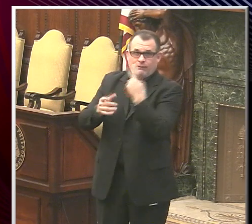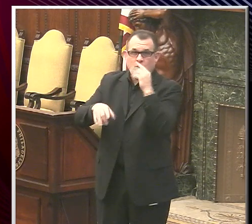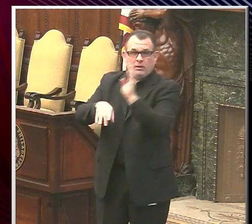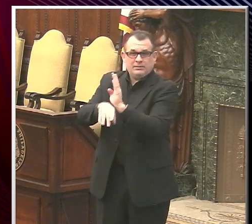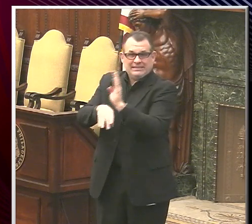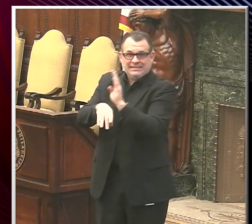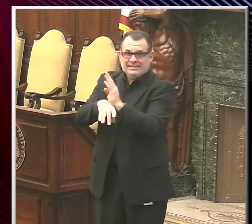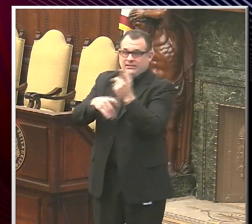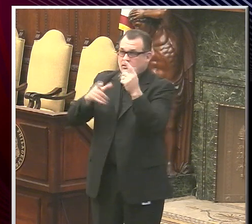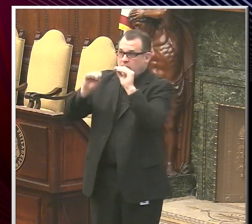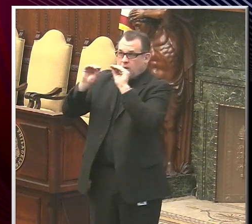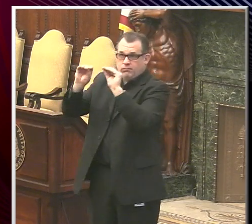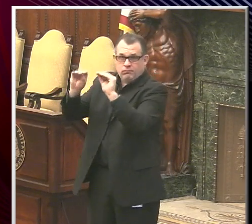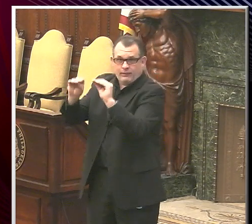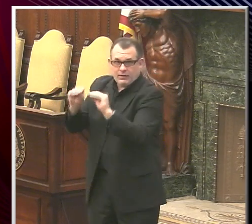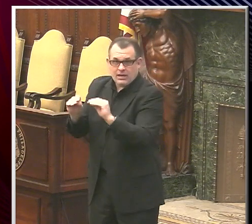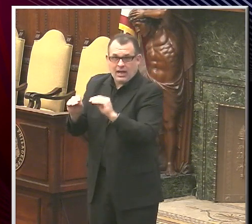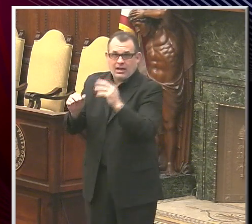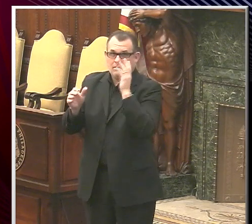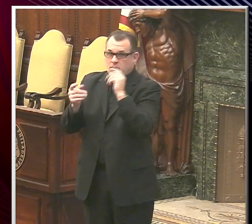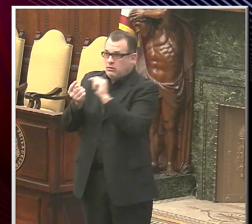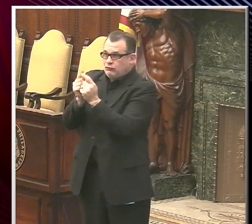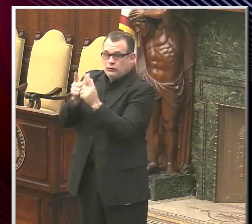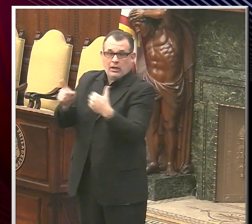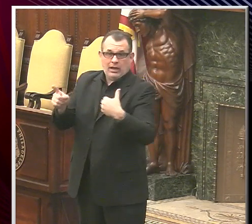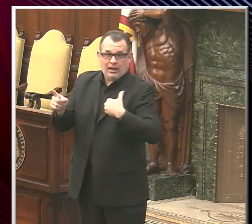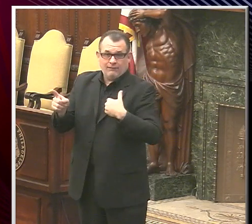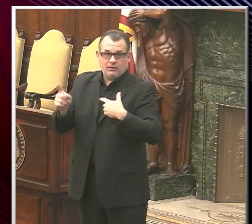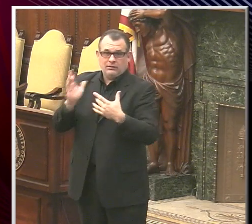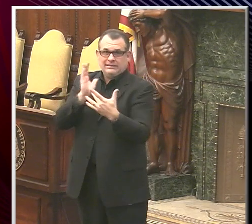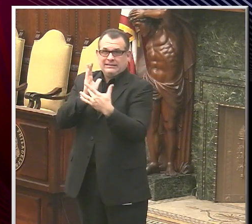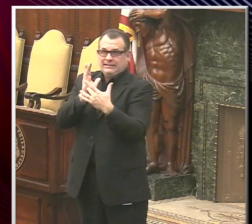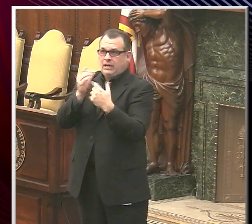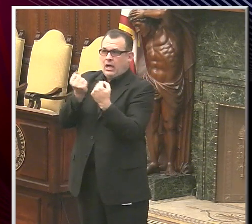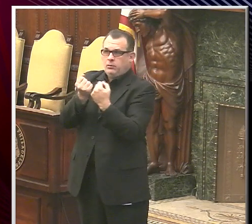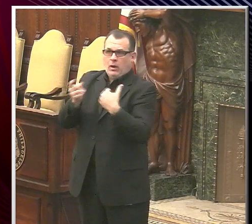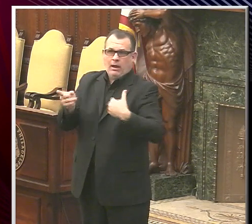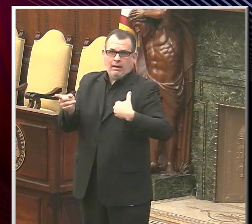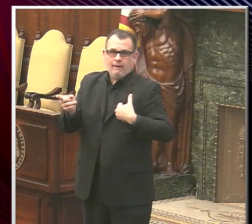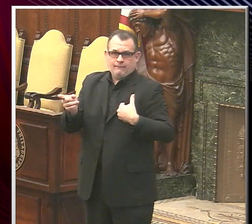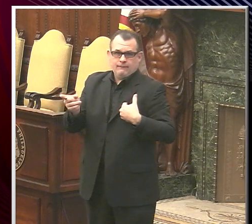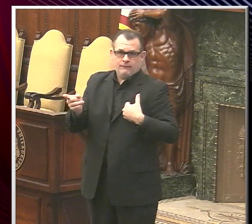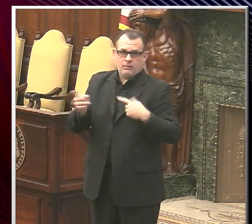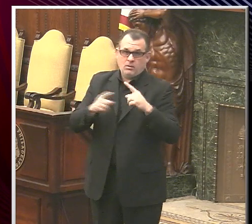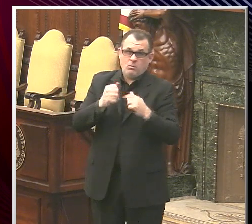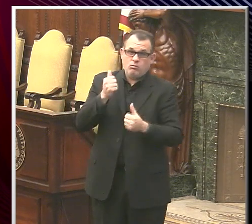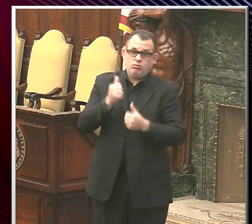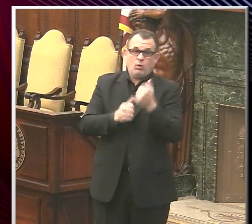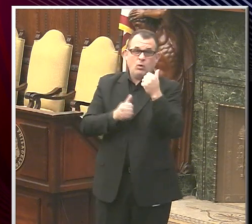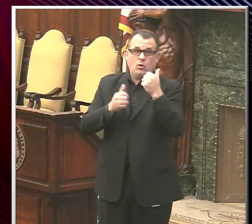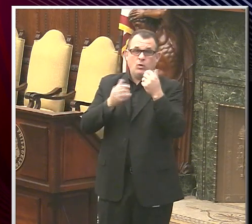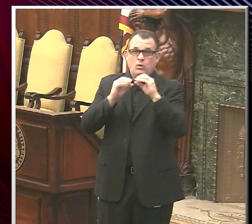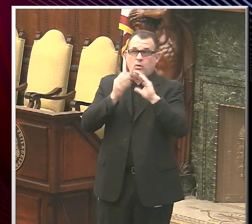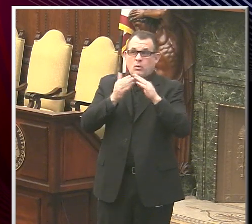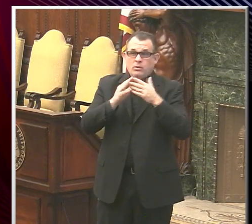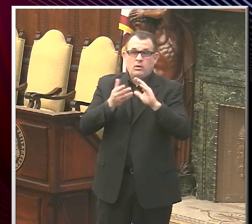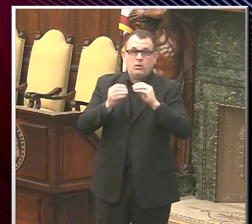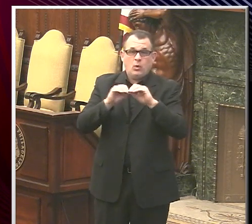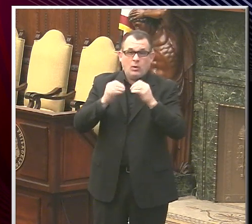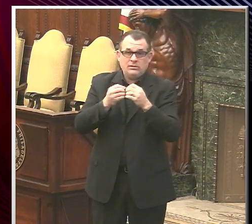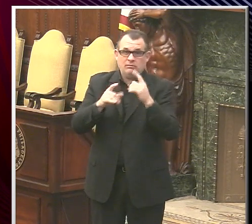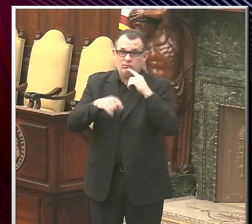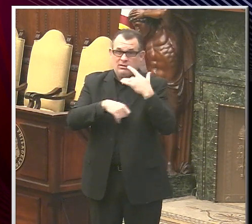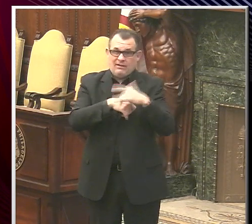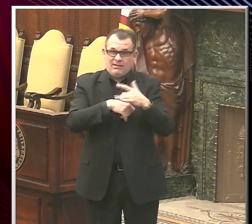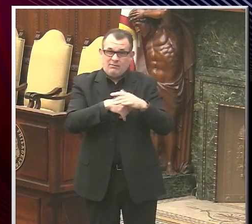application, including translation and technological assistance. However, most of these community organizations are only available during normal business